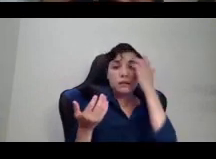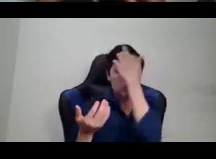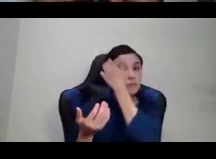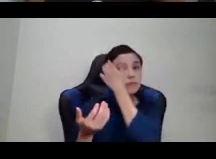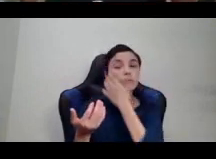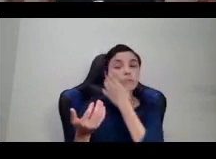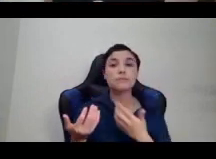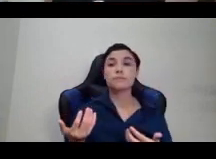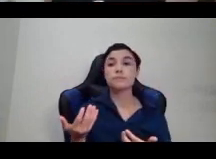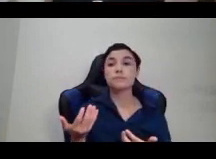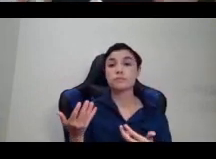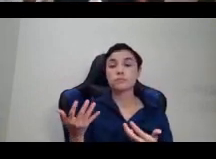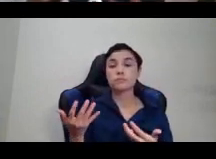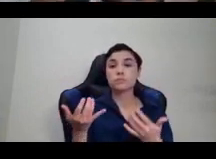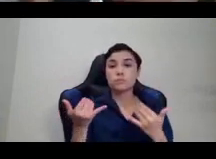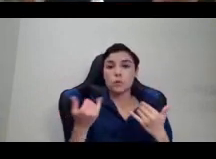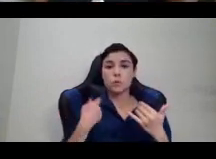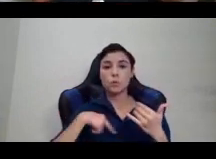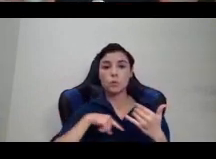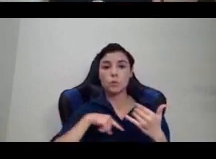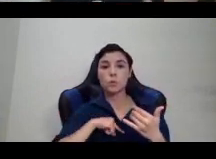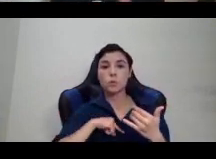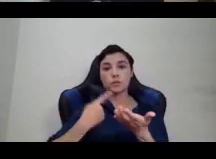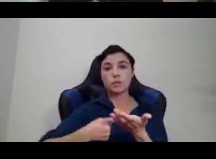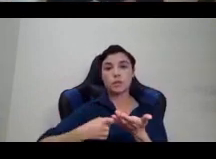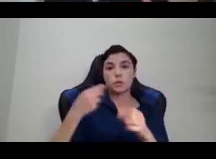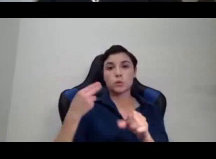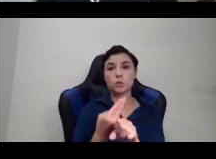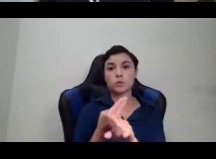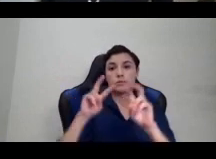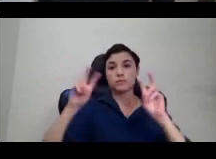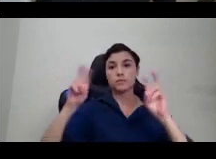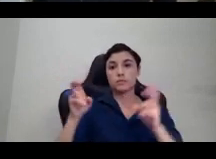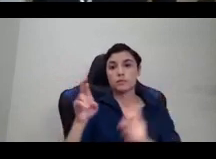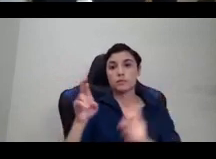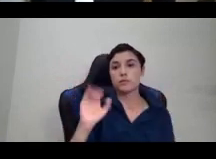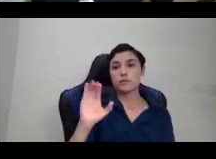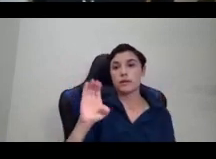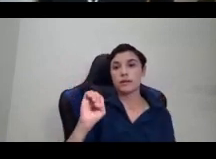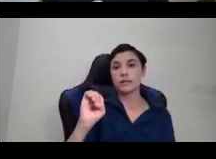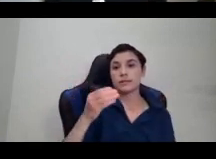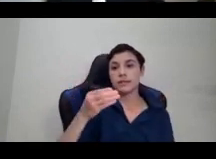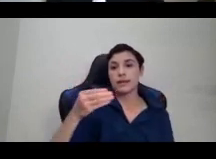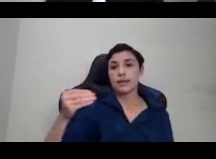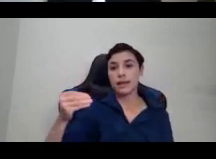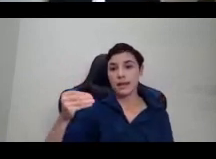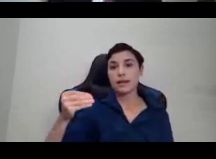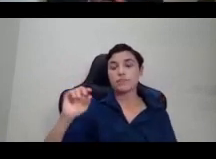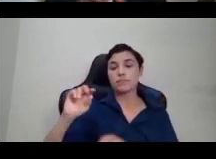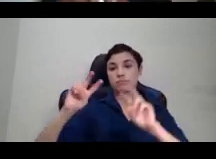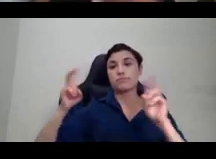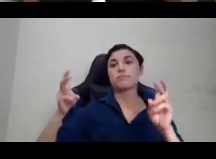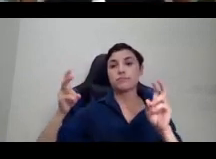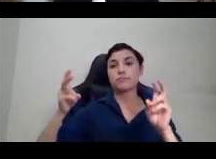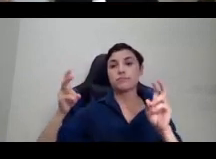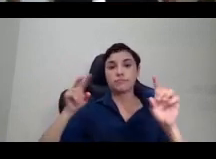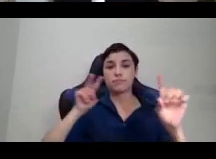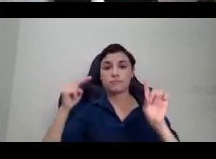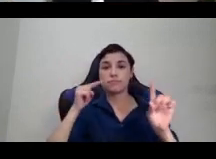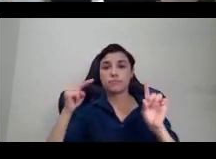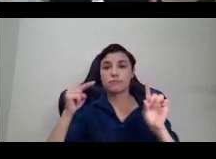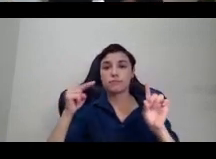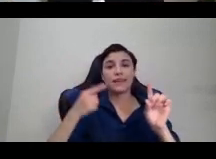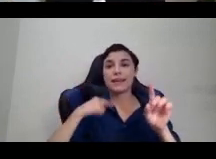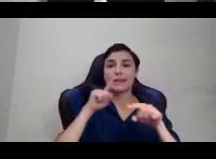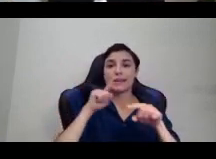have called a race and framework. I did not invent it, cannot lay claim to that at all. It comes from a really long